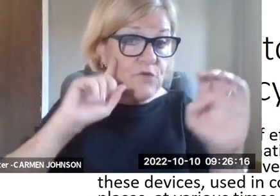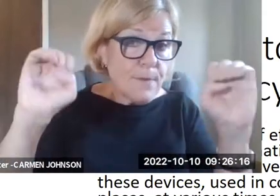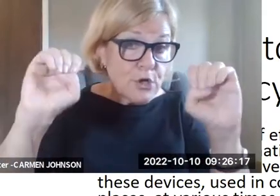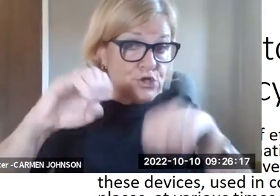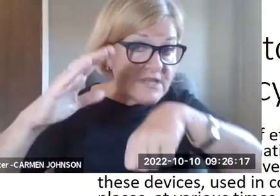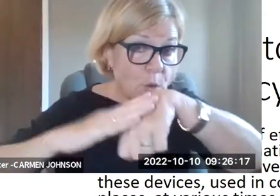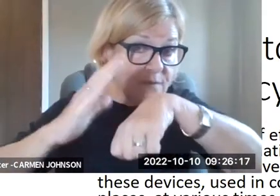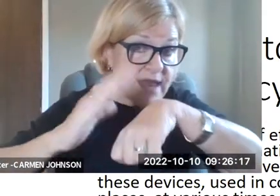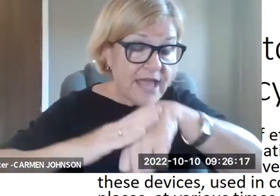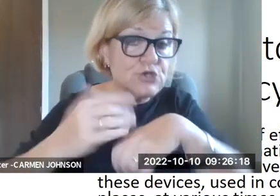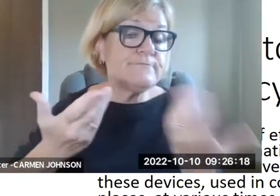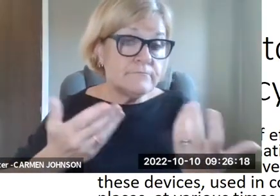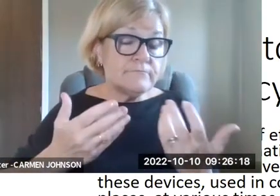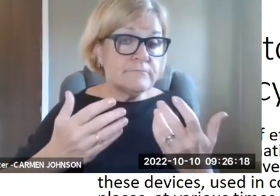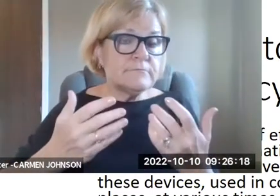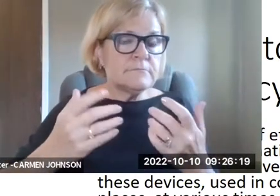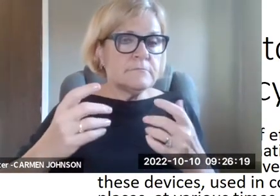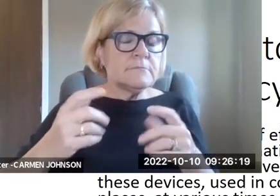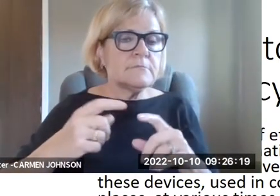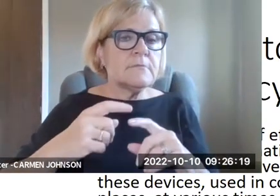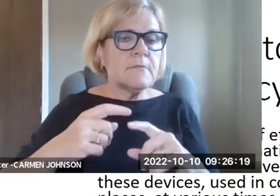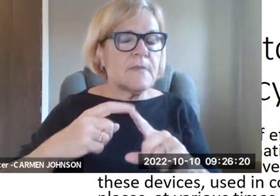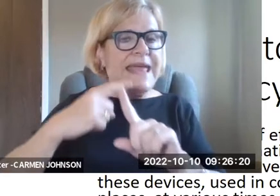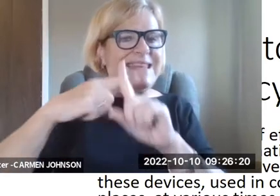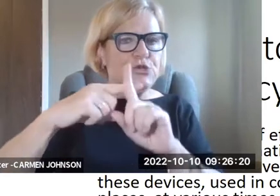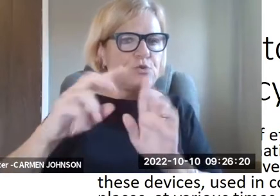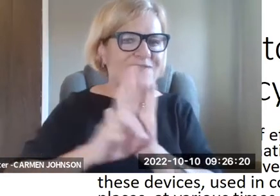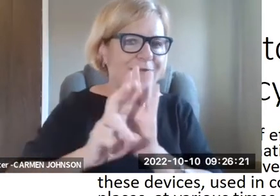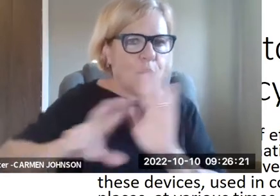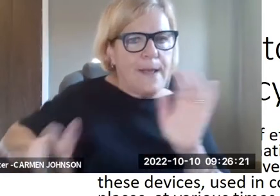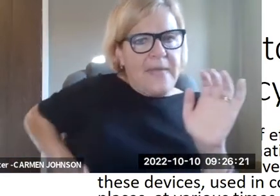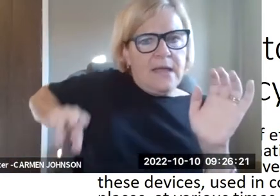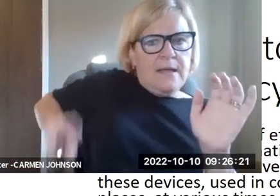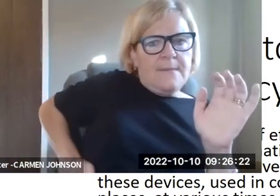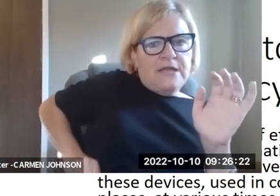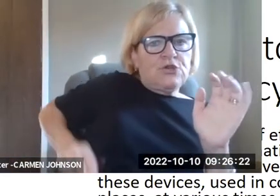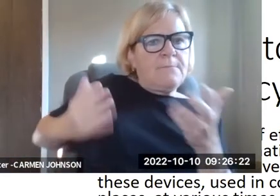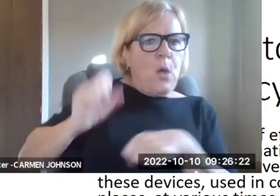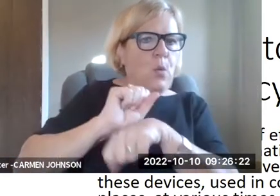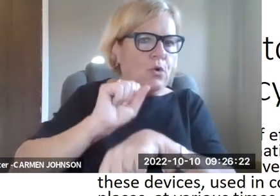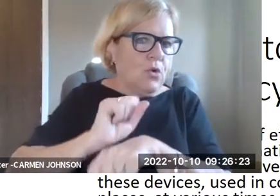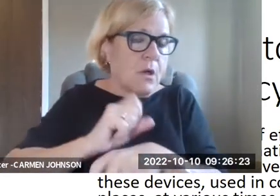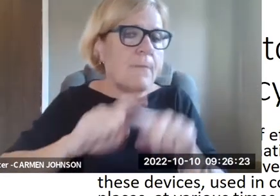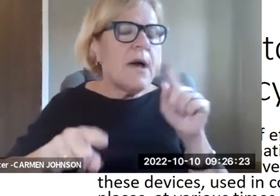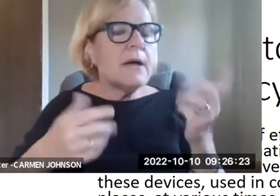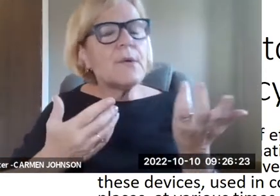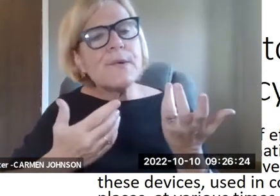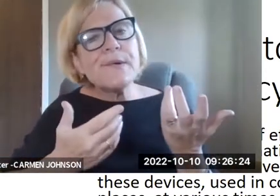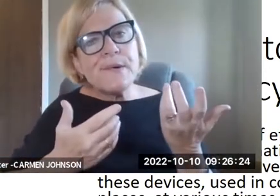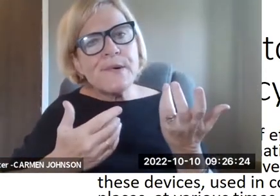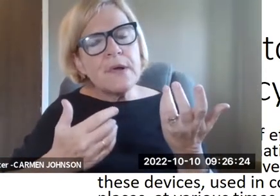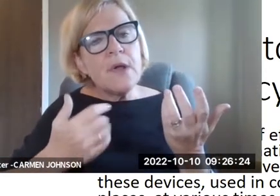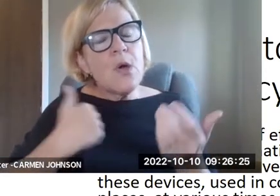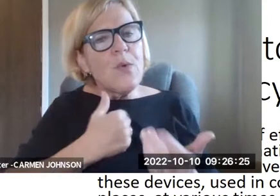be bed shaking devices, um, or visual, um, or visual alarms for an emergency notification in addition to,